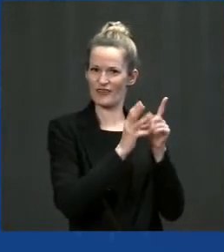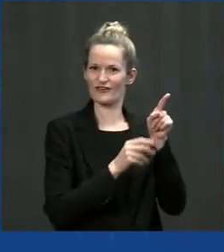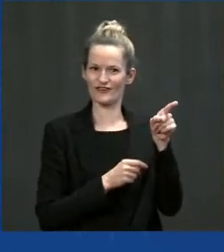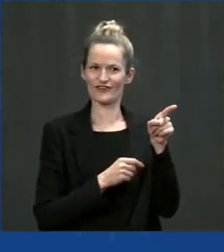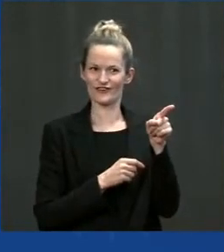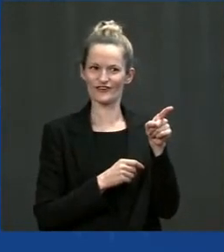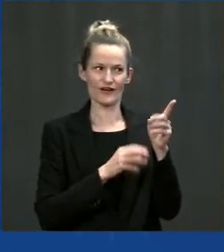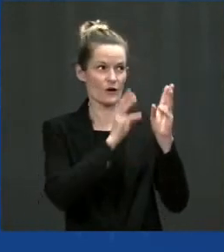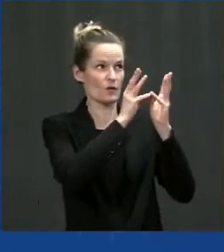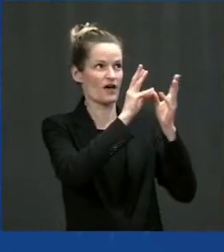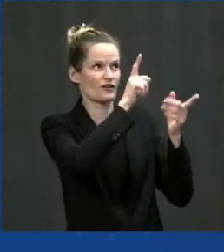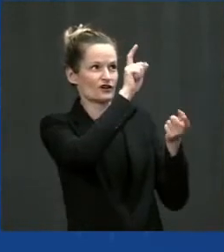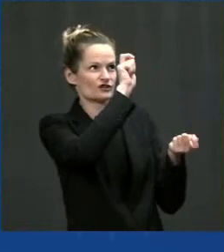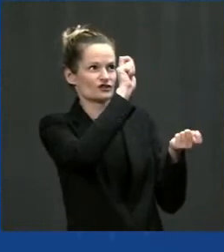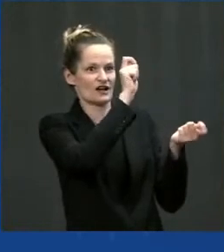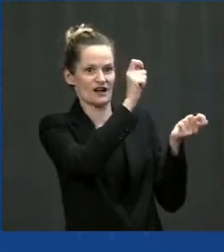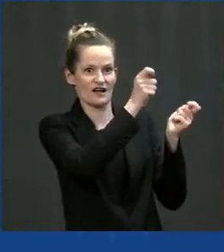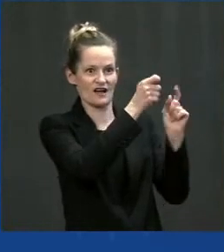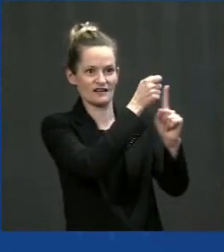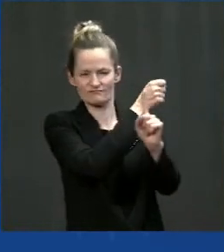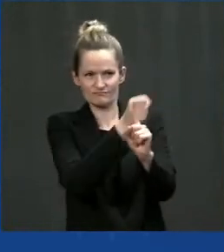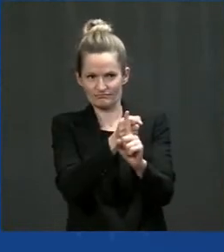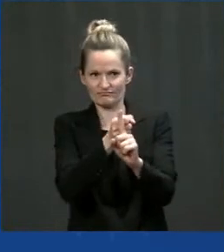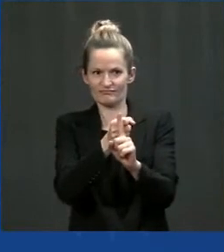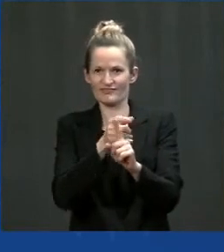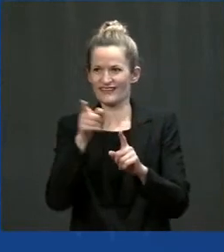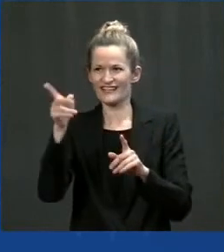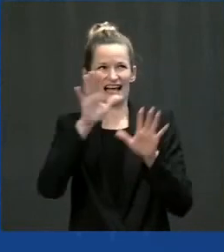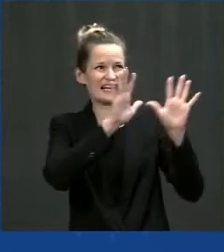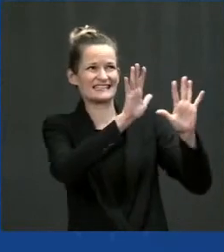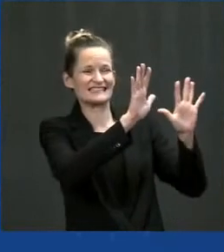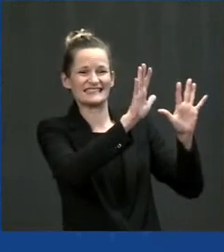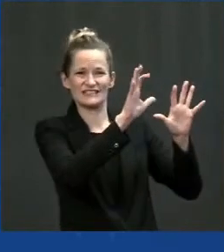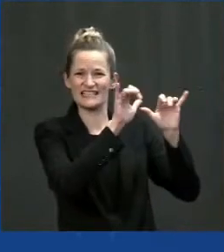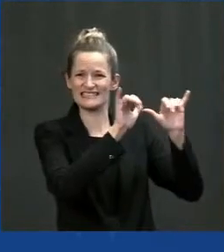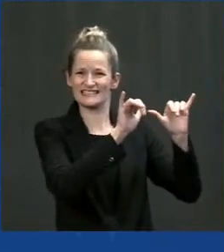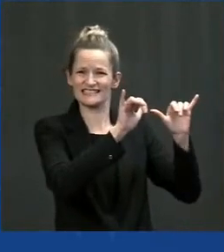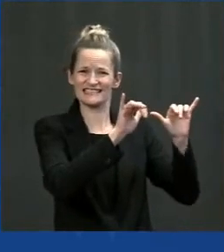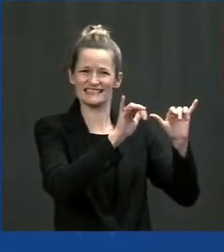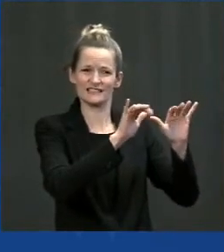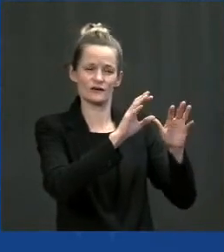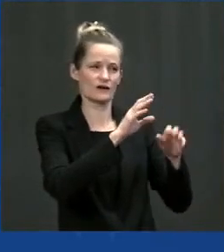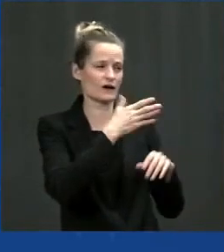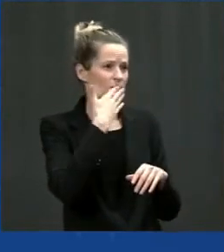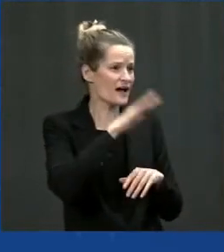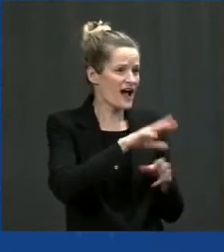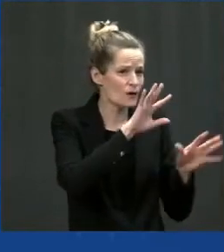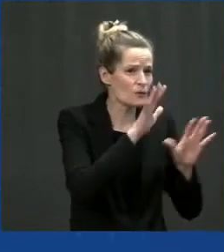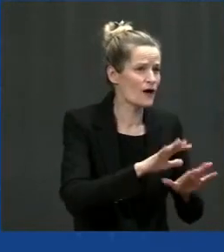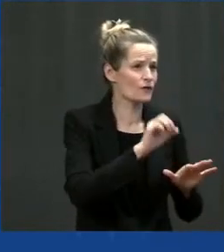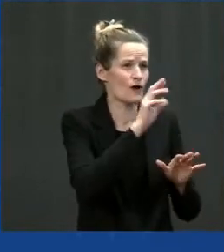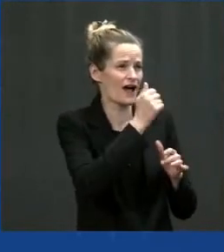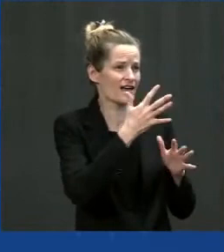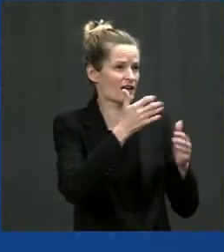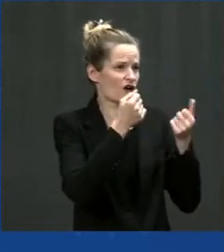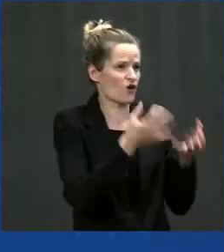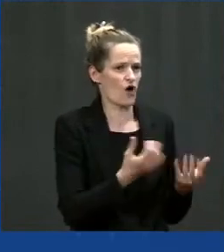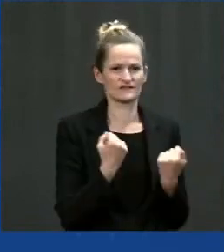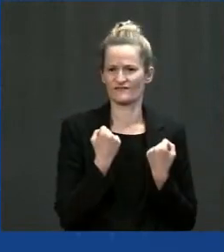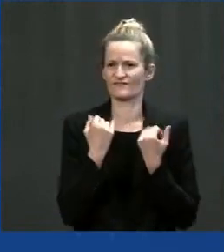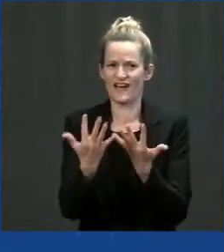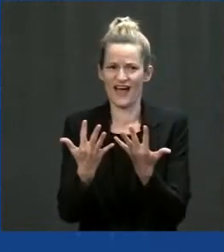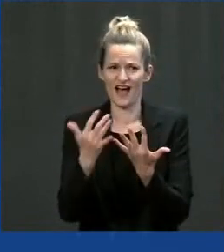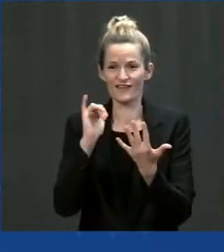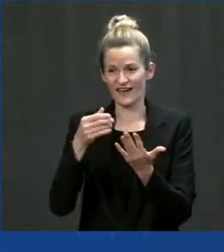grid, whether it's bad weather or fires or whatever it is. And there's a lot of money in here, a lot of money in here for making